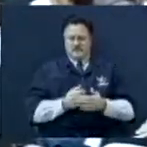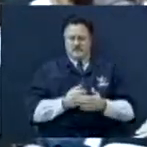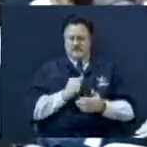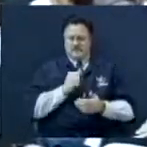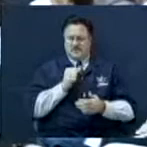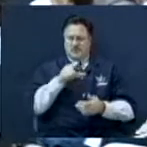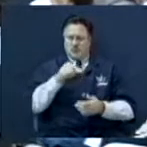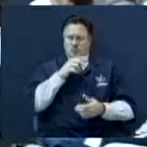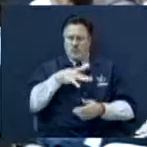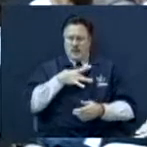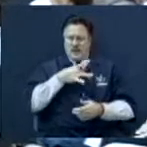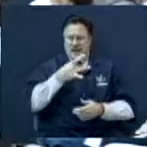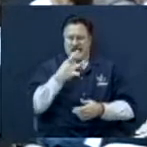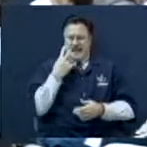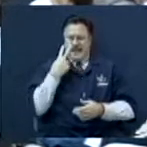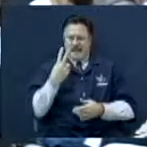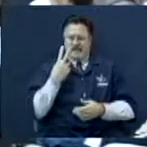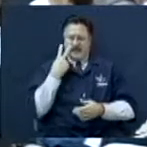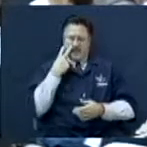they look.